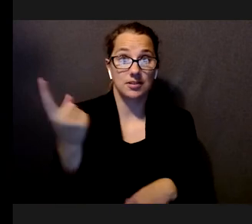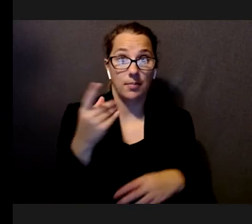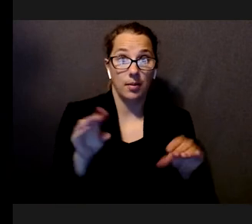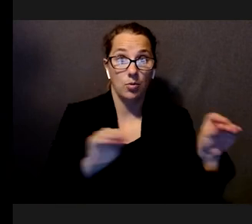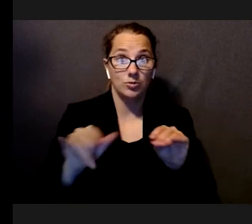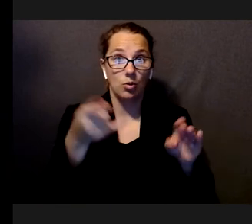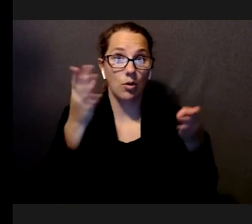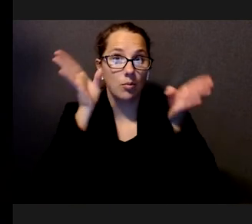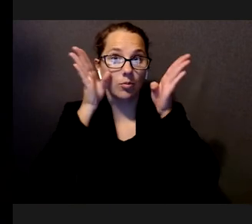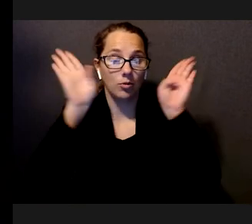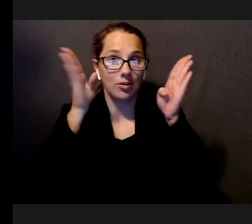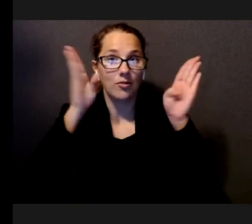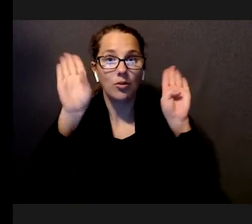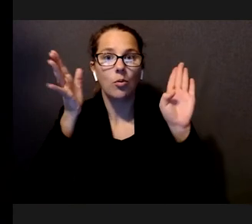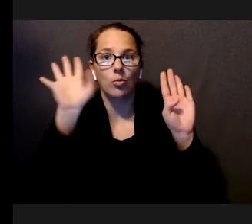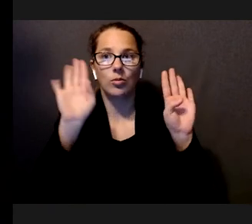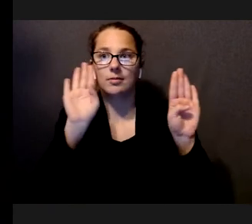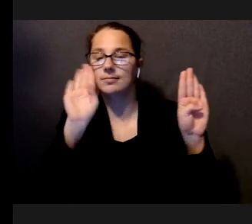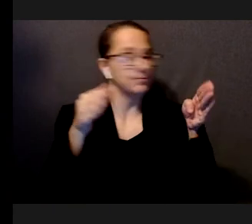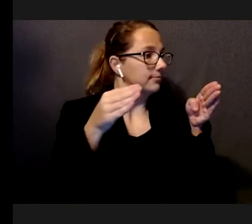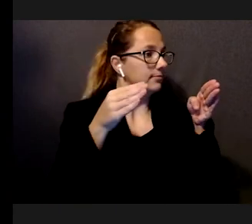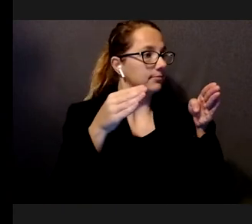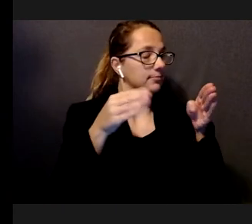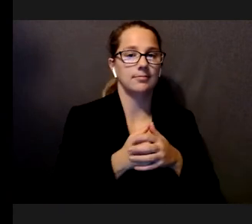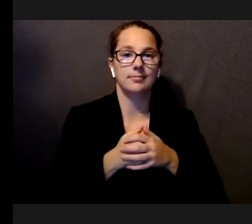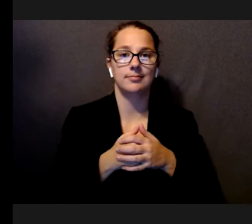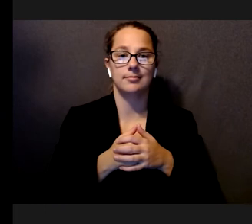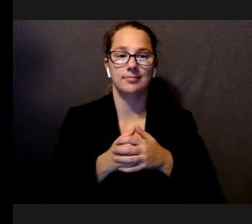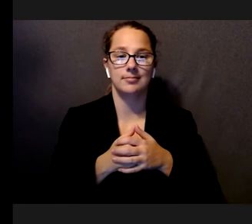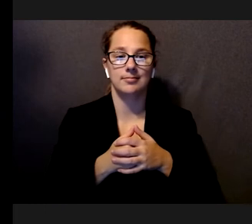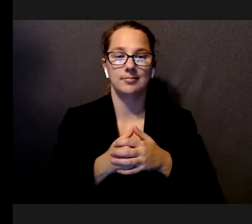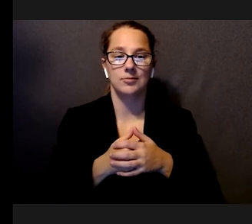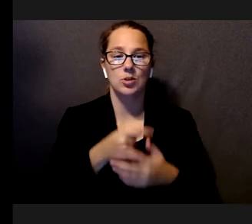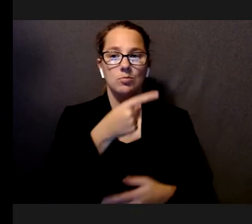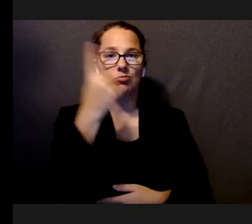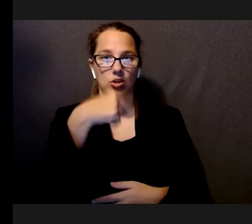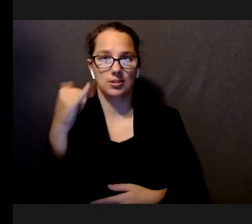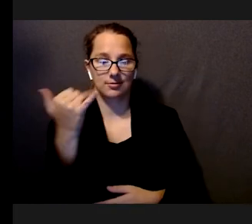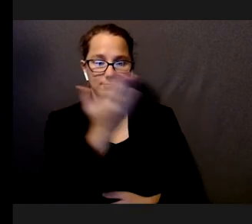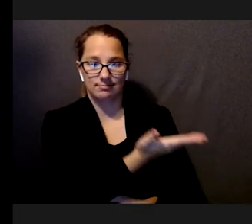is rotating from side back to center to the other side.